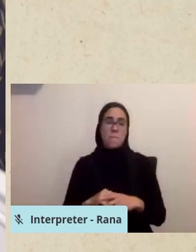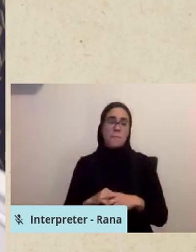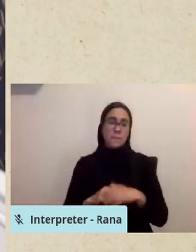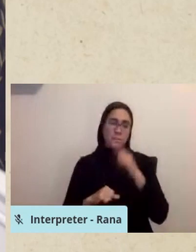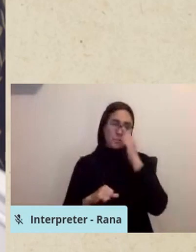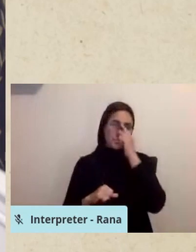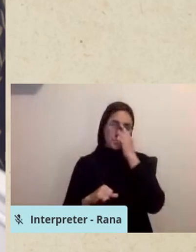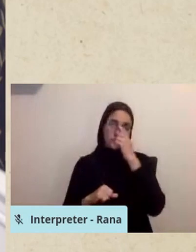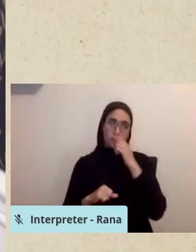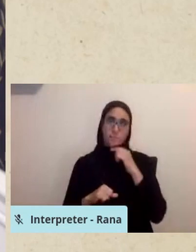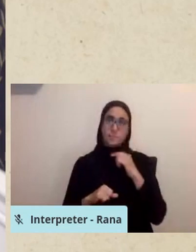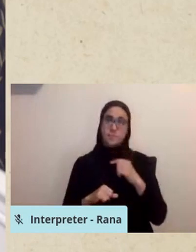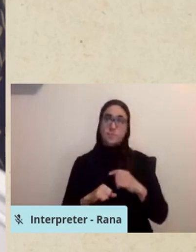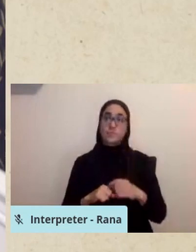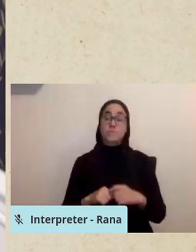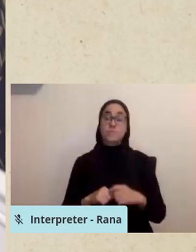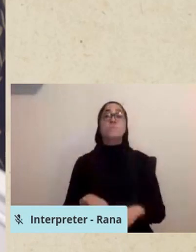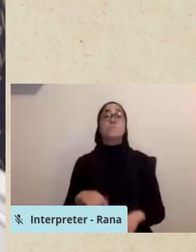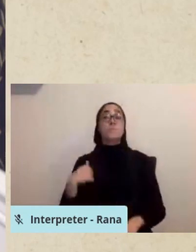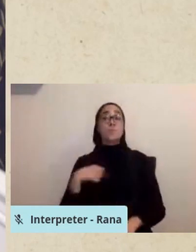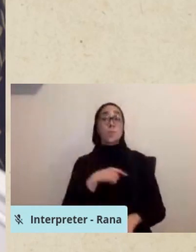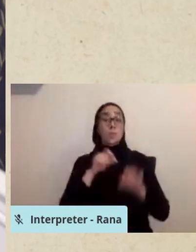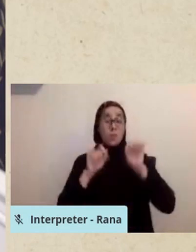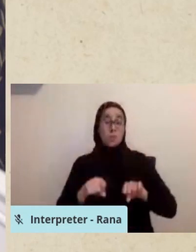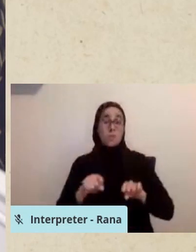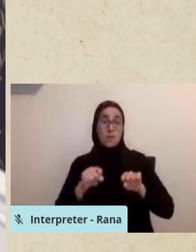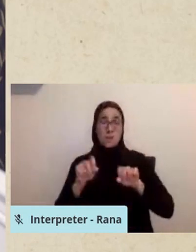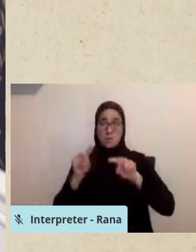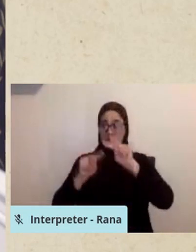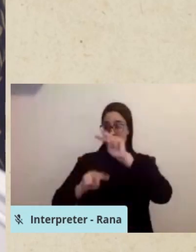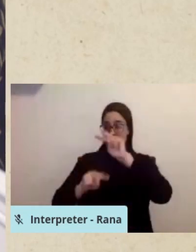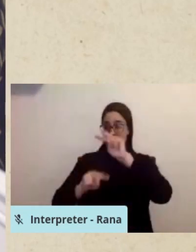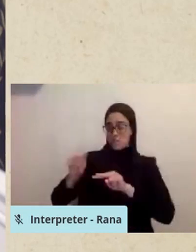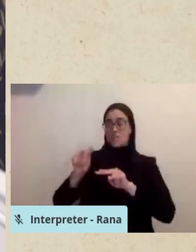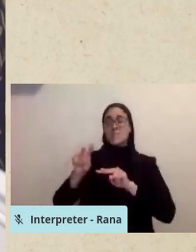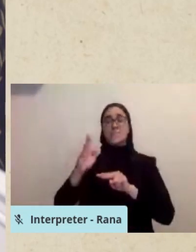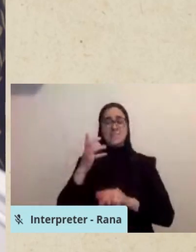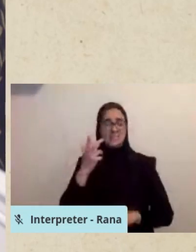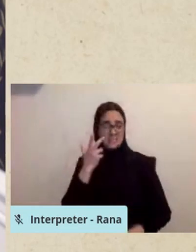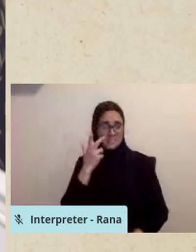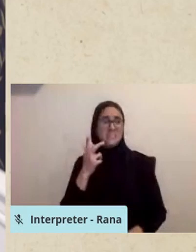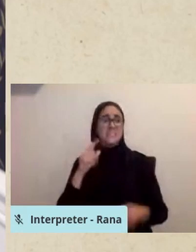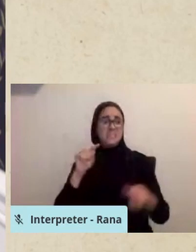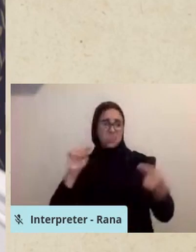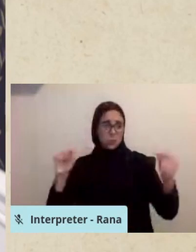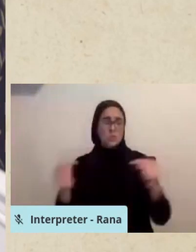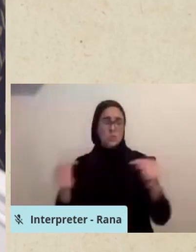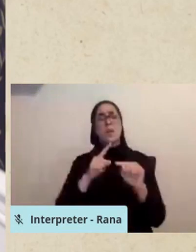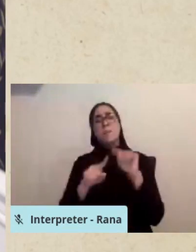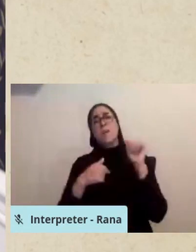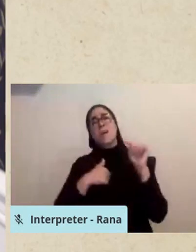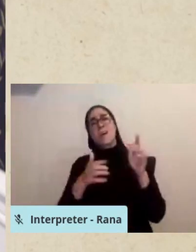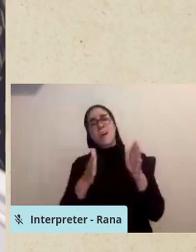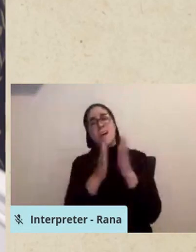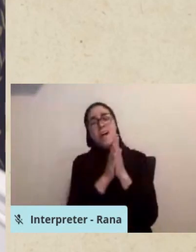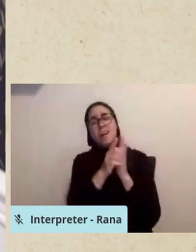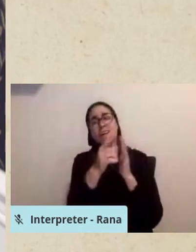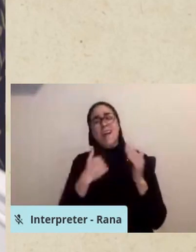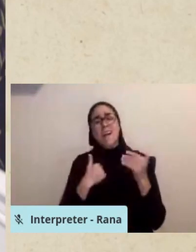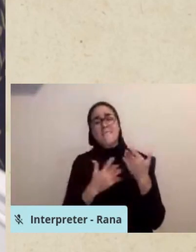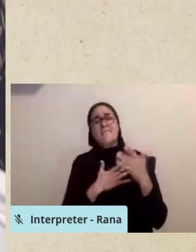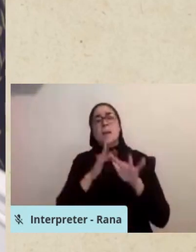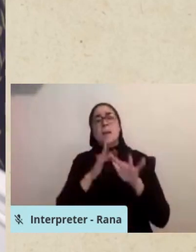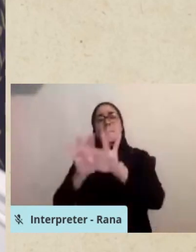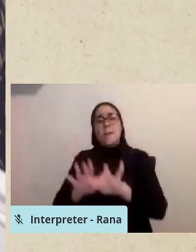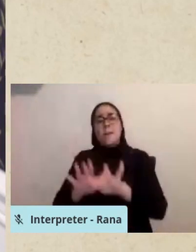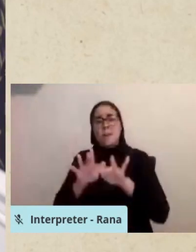We can look at these situations and see the harm. And I ask you to have compassion for the people in these situations. They're using these